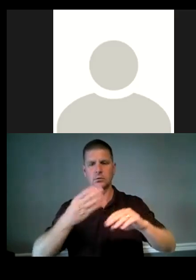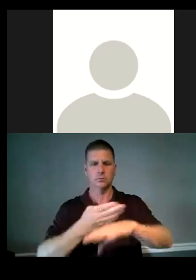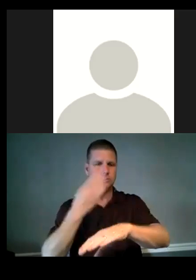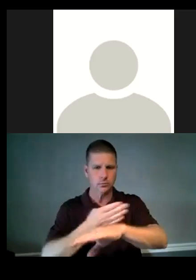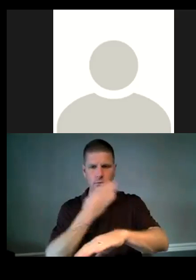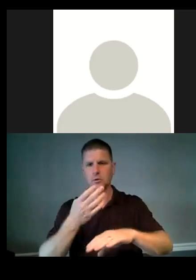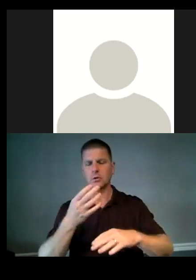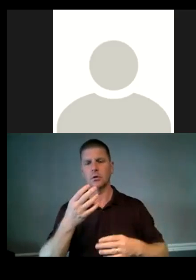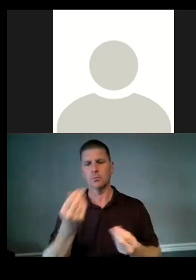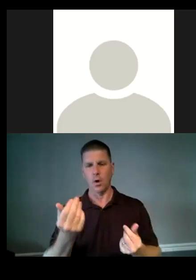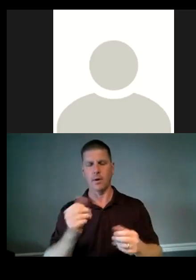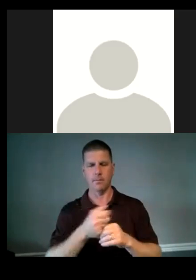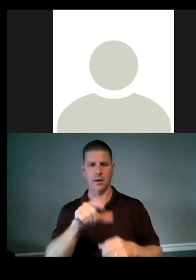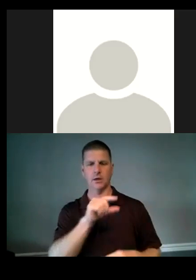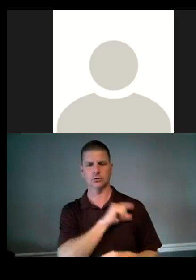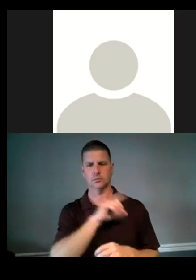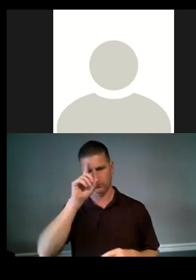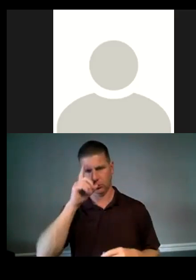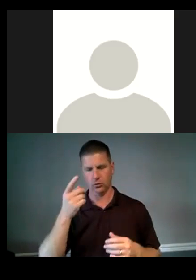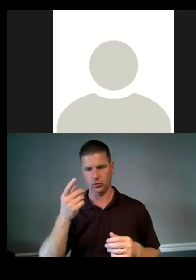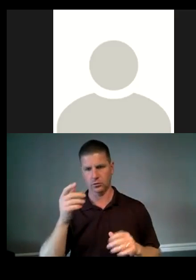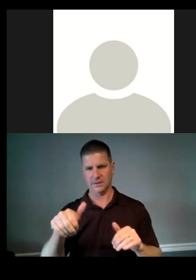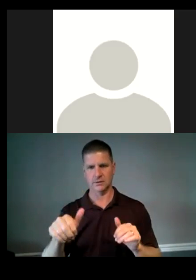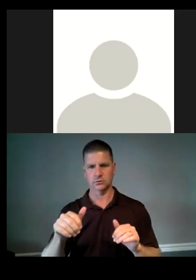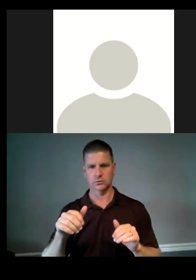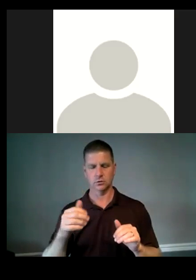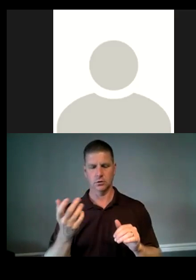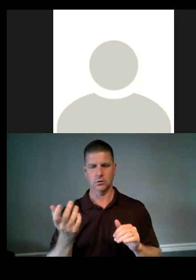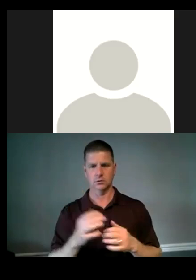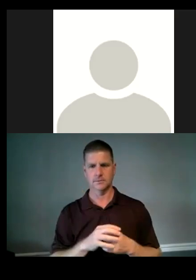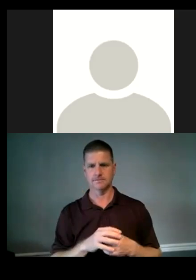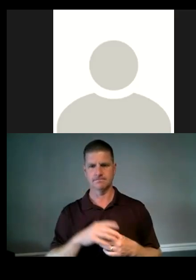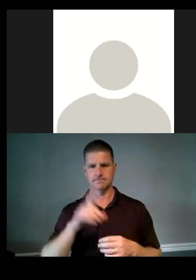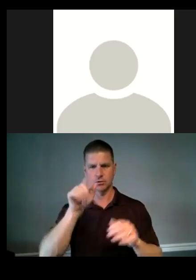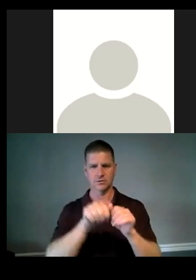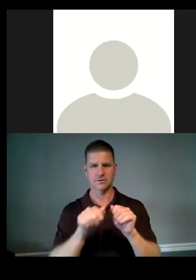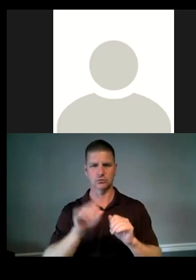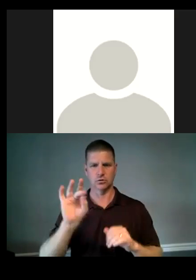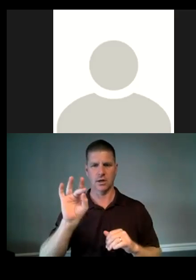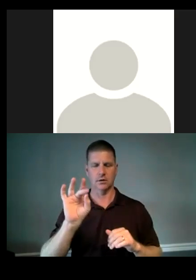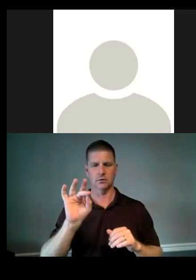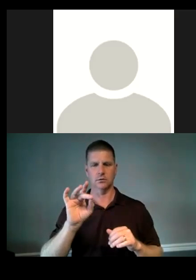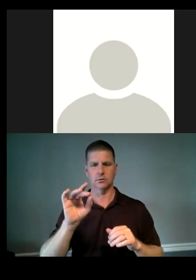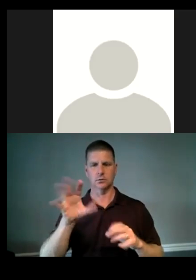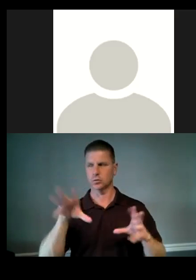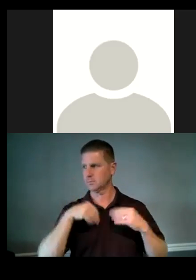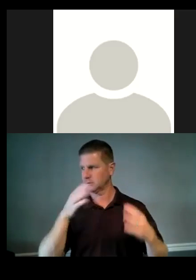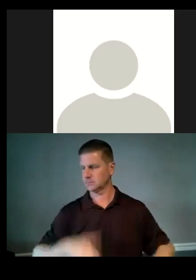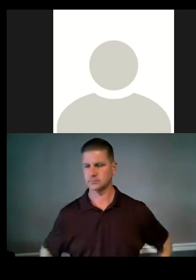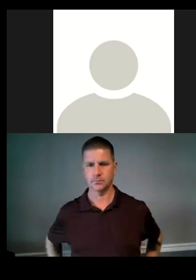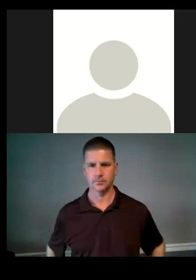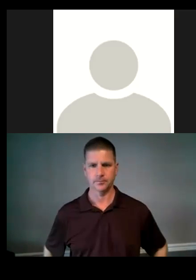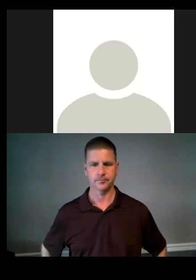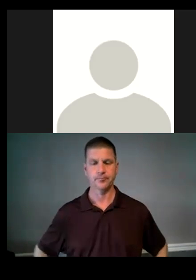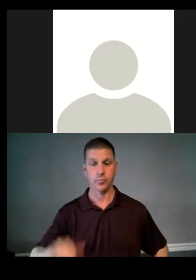you know, make them eligible for potentially for, um, for, for section eight, uh, recipients. So